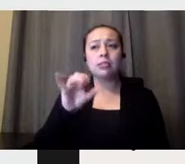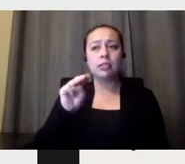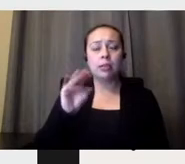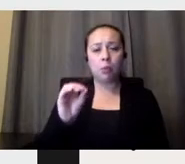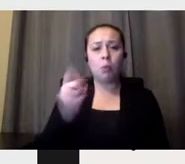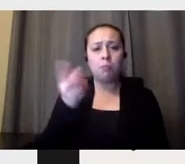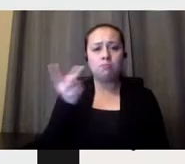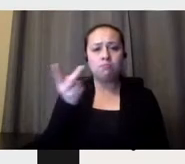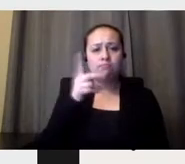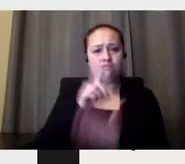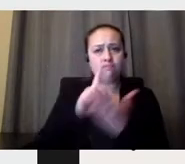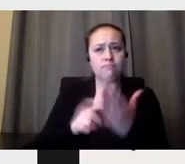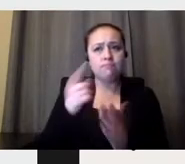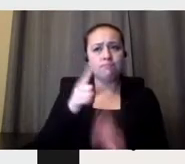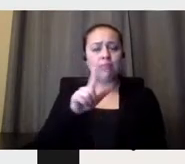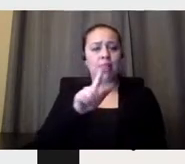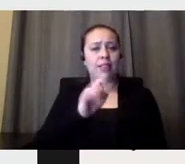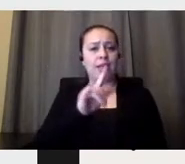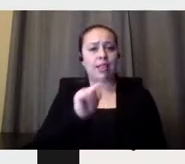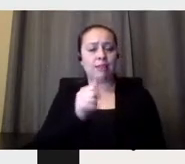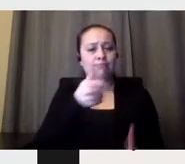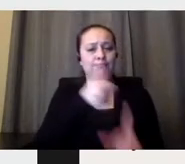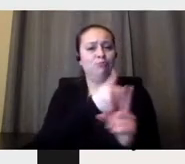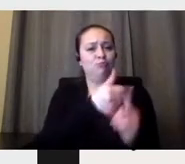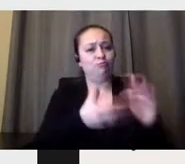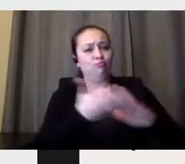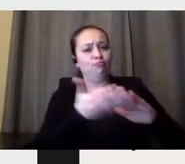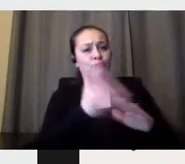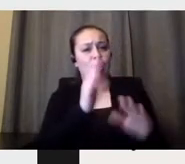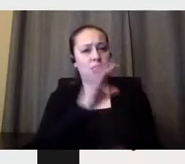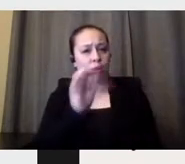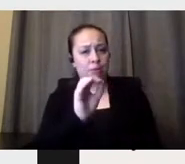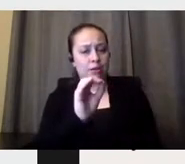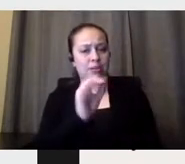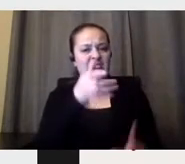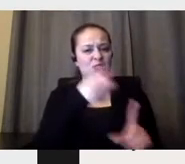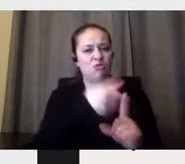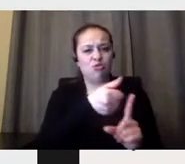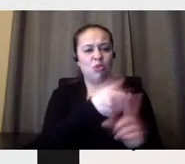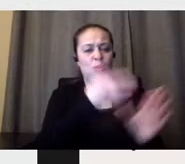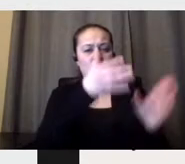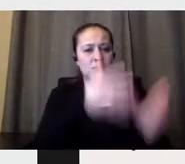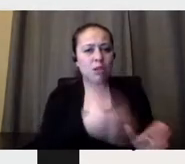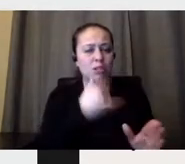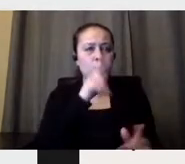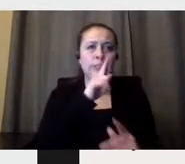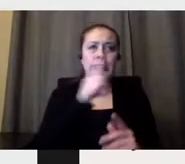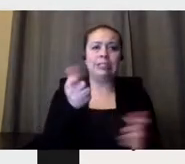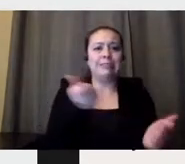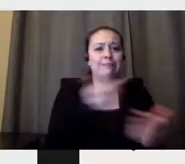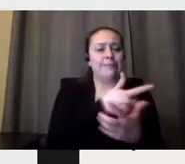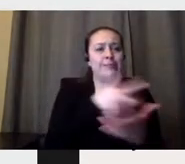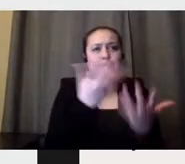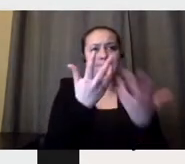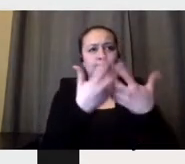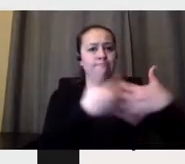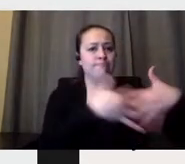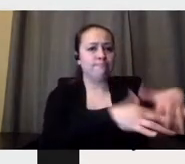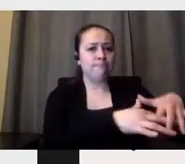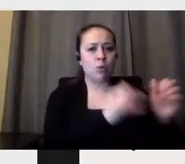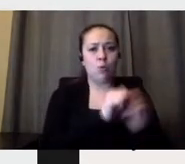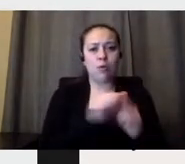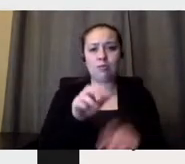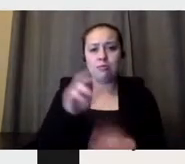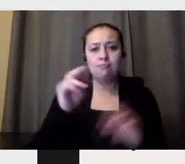she was the businesswoman, the person who tied the knots of the negotiation. And this is a